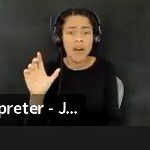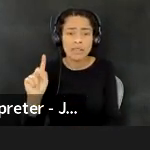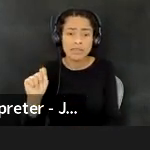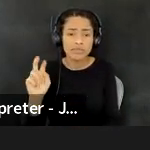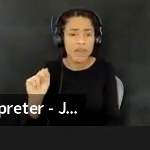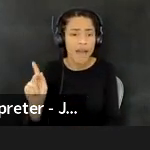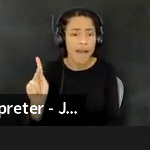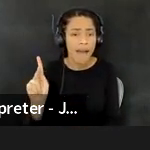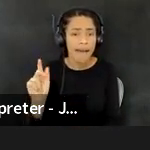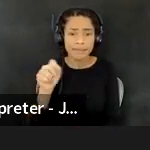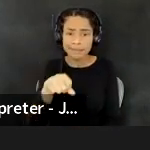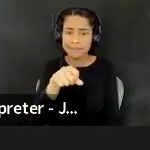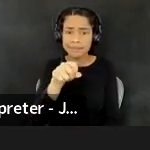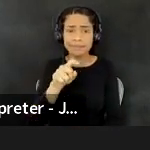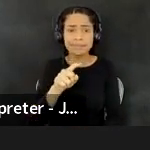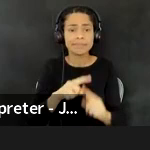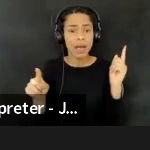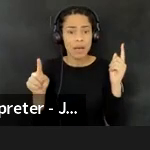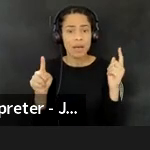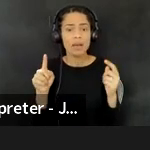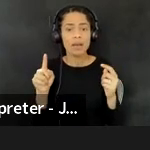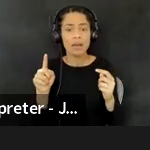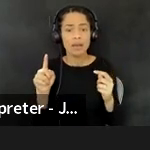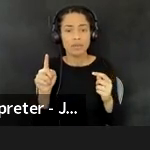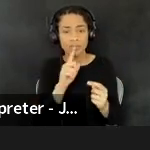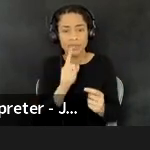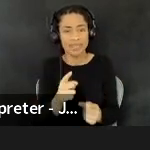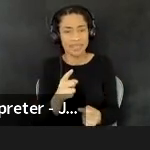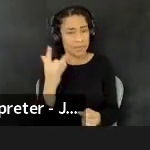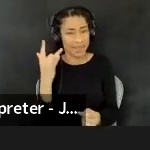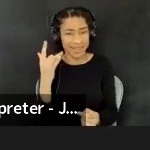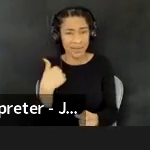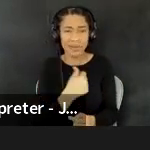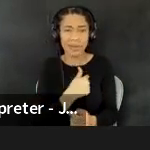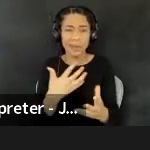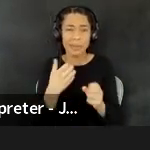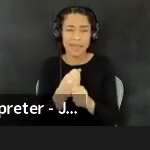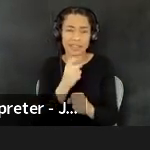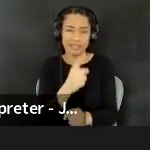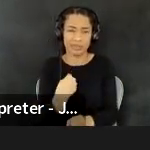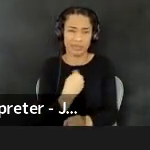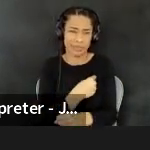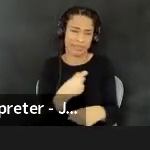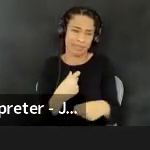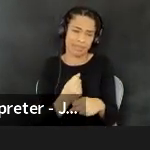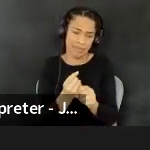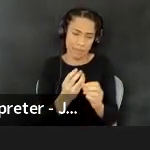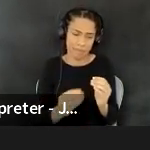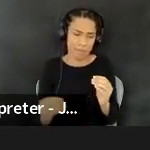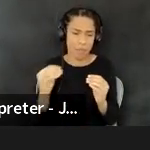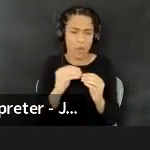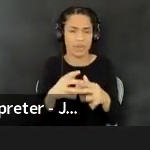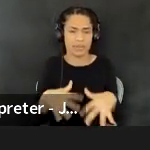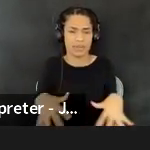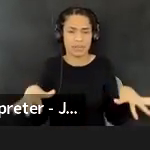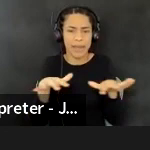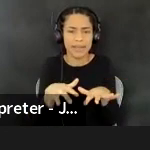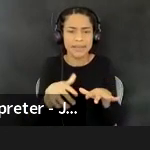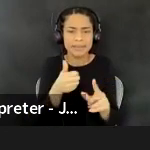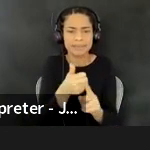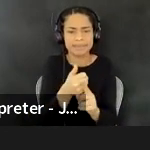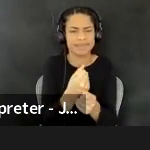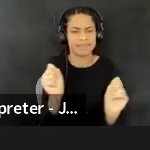for, um, a primary reason of creating more, um, safe spaces where indigenous artists can be in